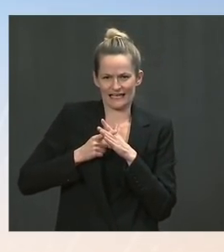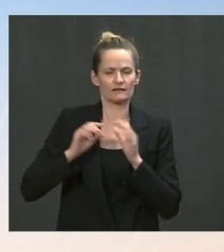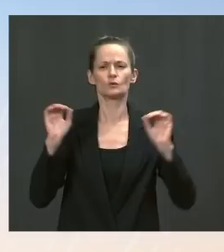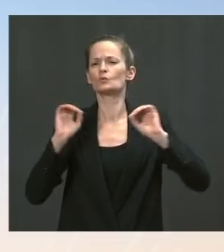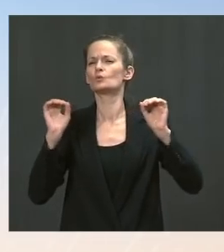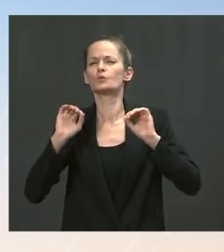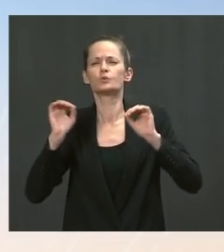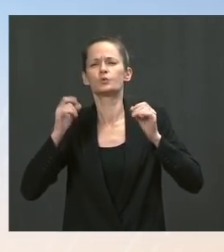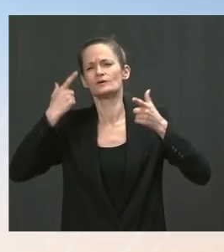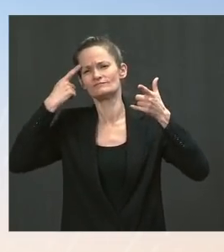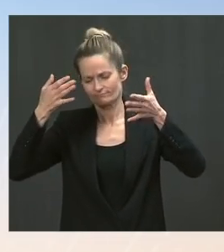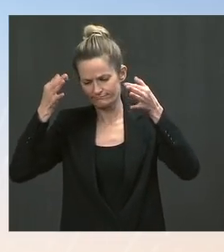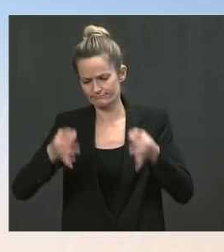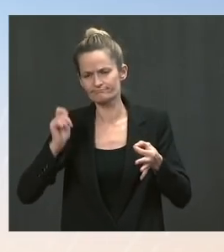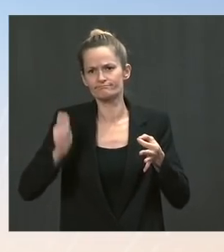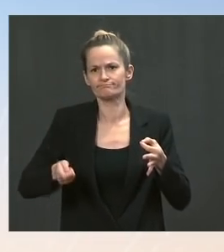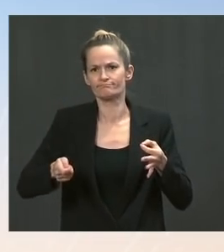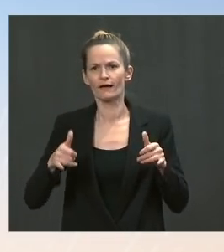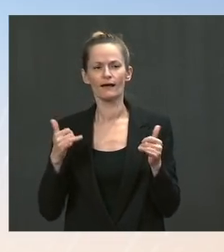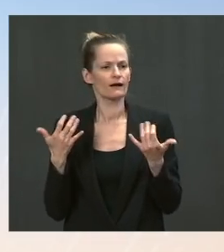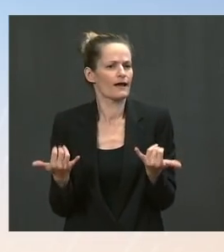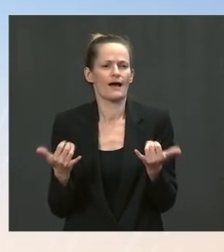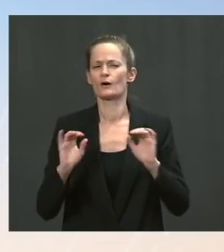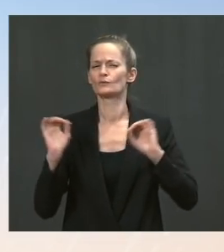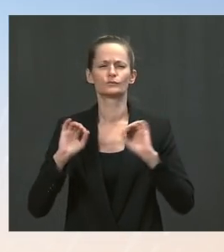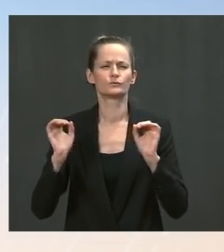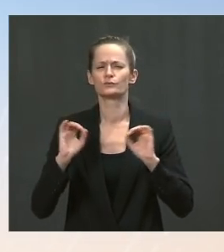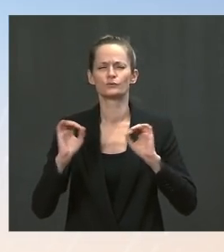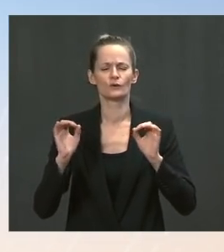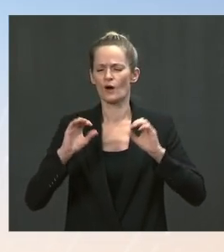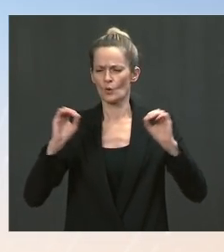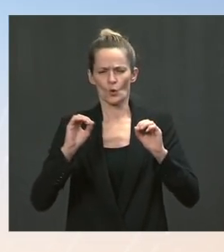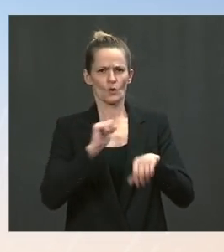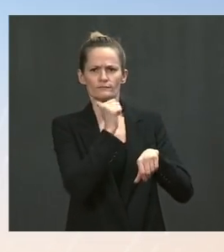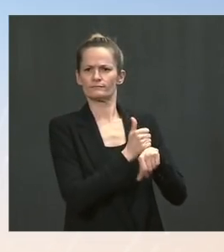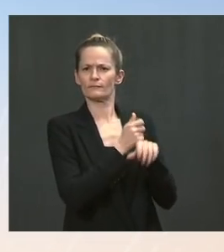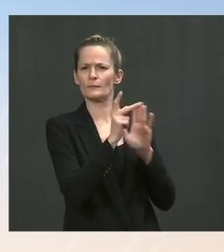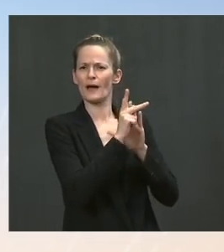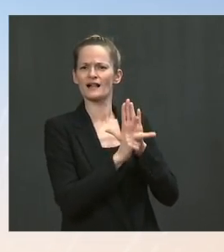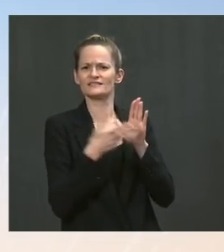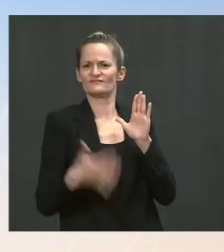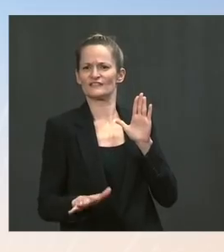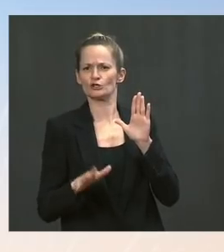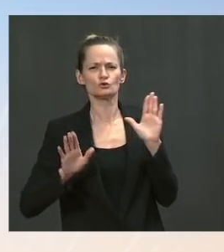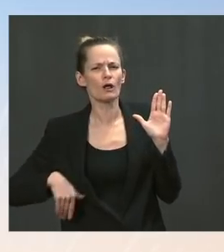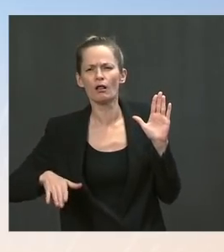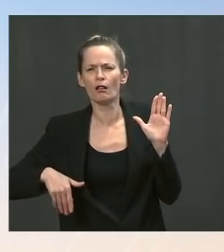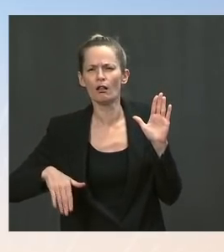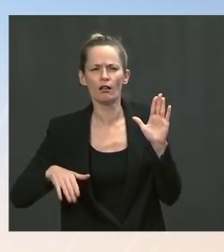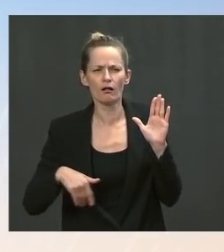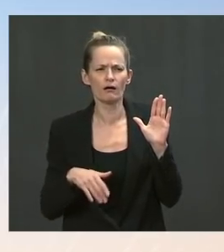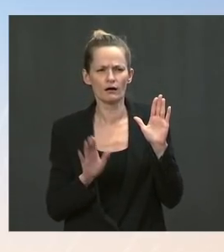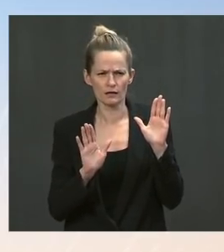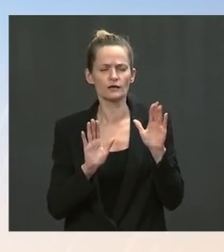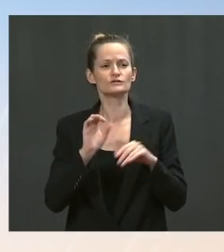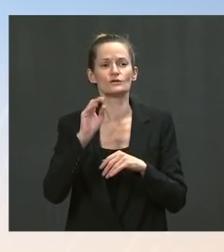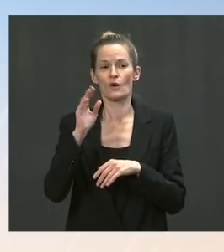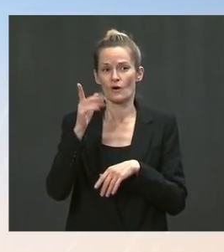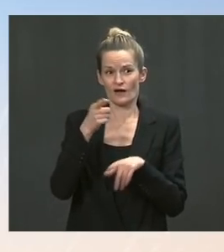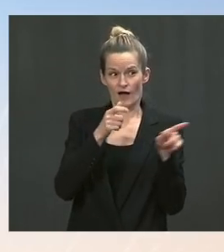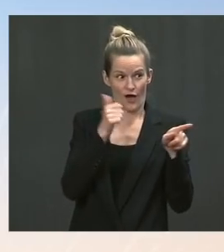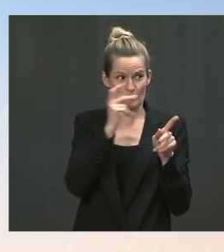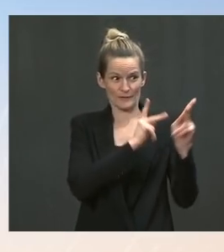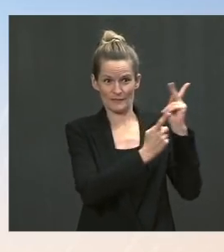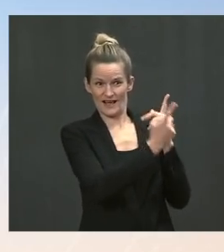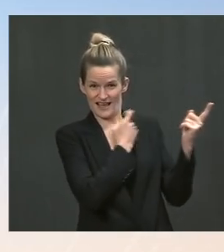don't have any policy decisions to preview for you because we're not at that point in the process. I know you didn't ask me about this, but since others have, I would also note that